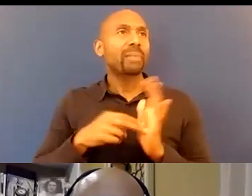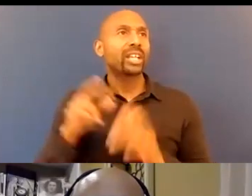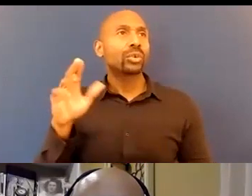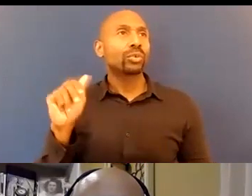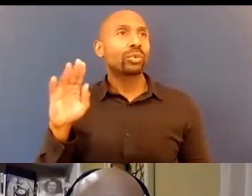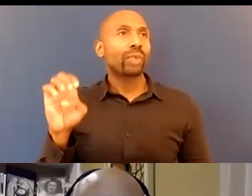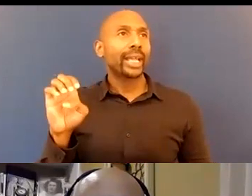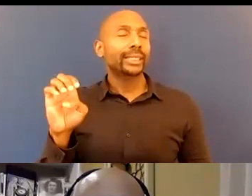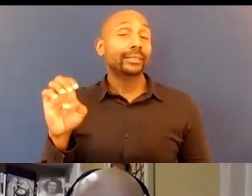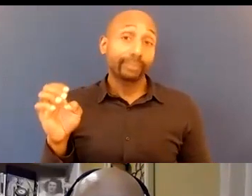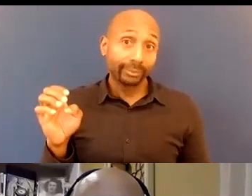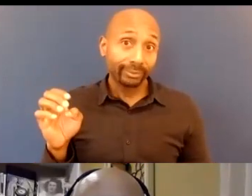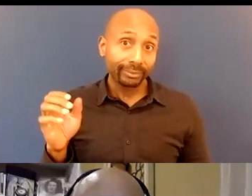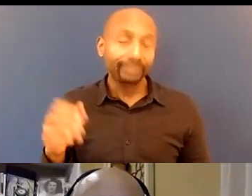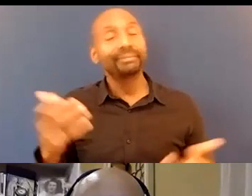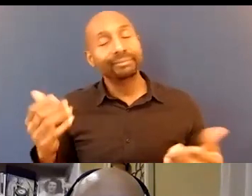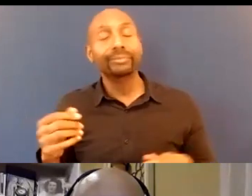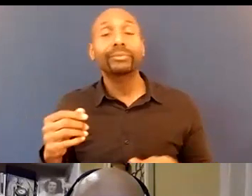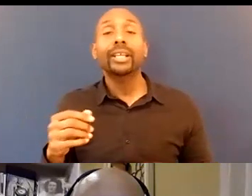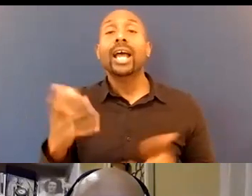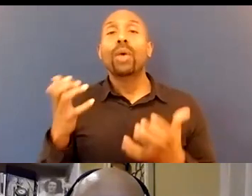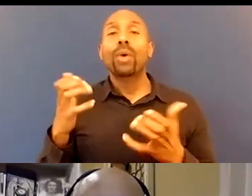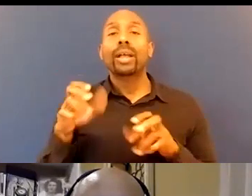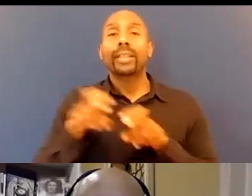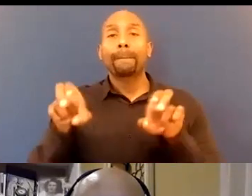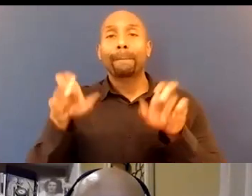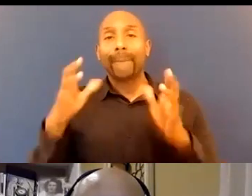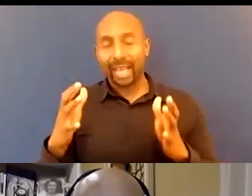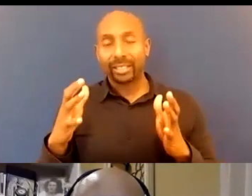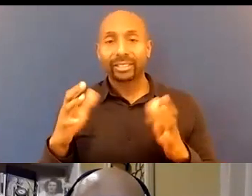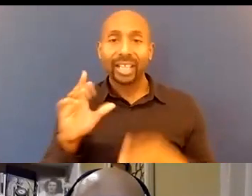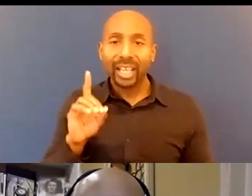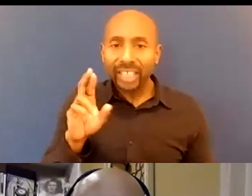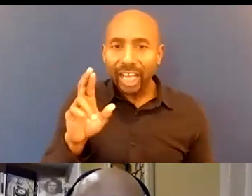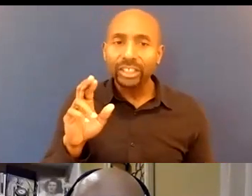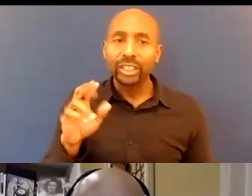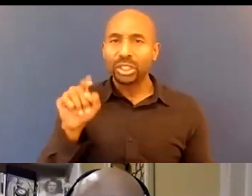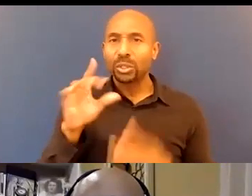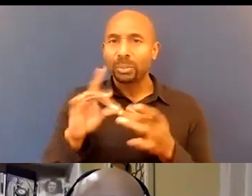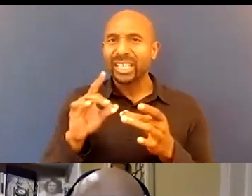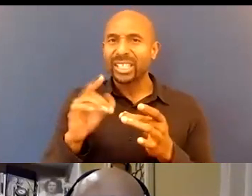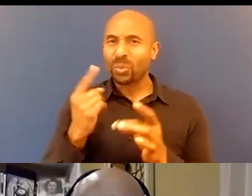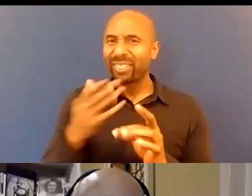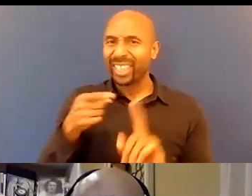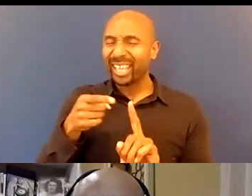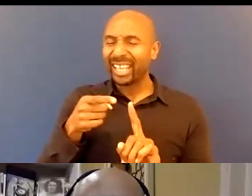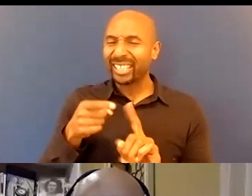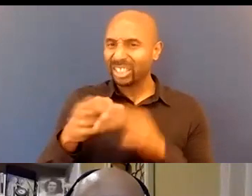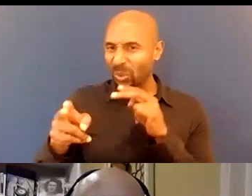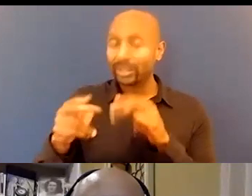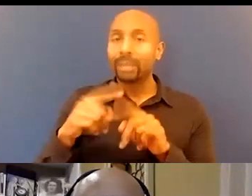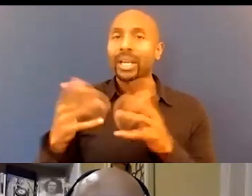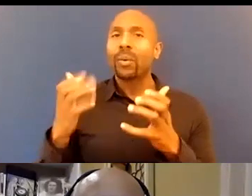us in their definition and I know the doctor you touched on it briefly too what do you think how could we go about